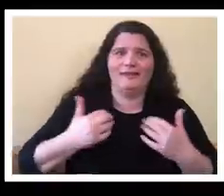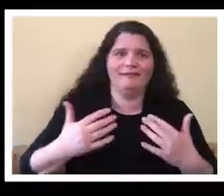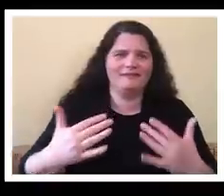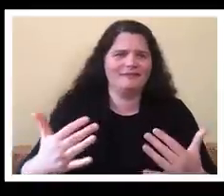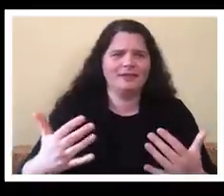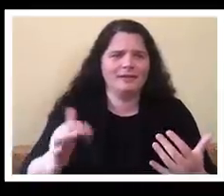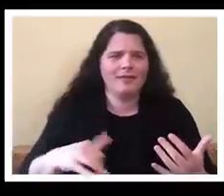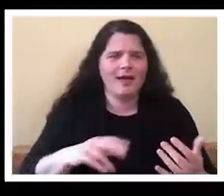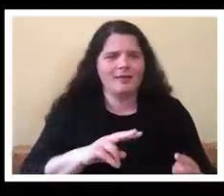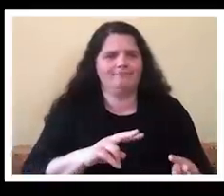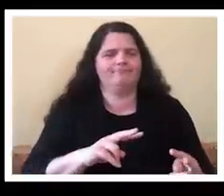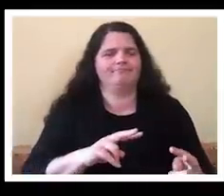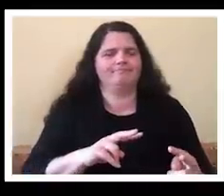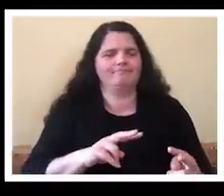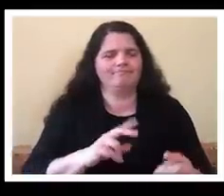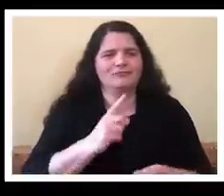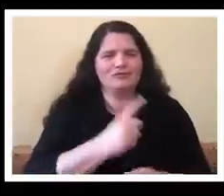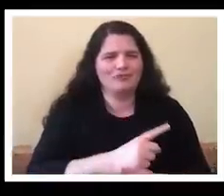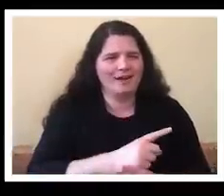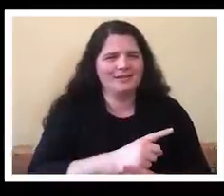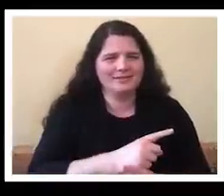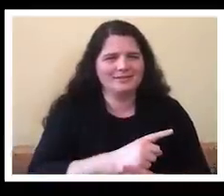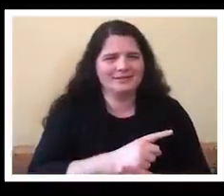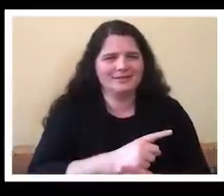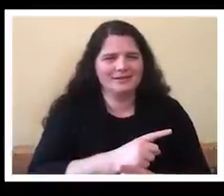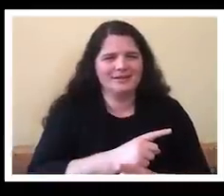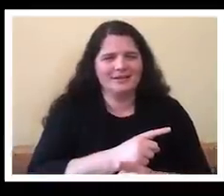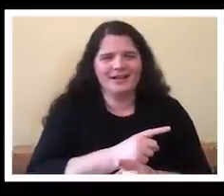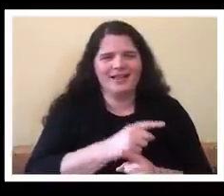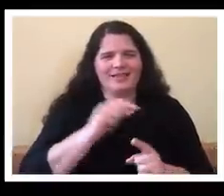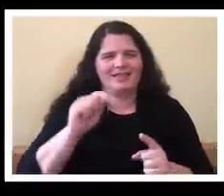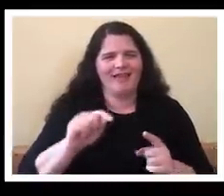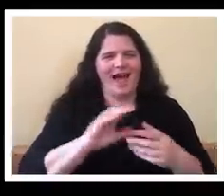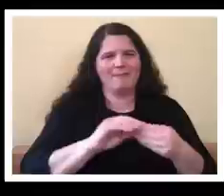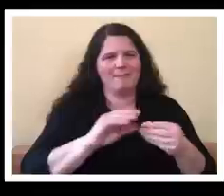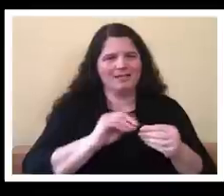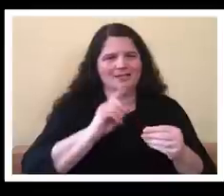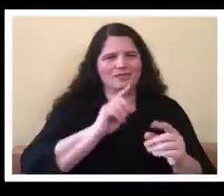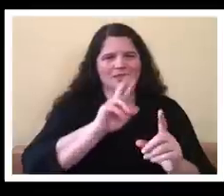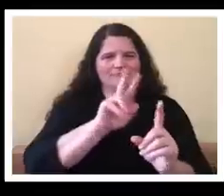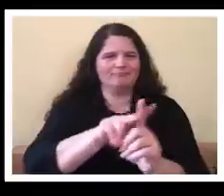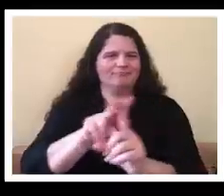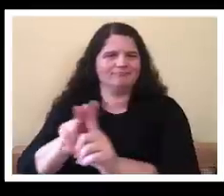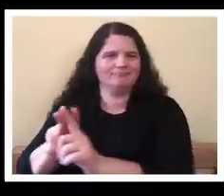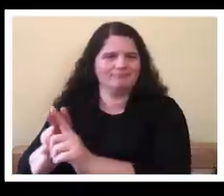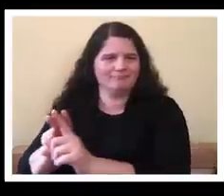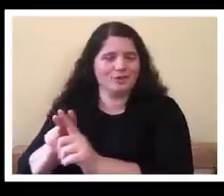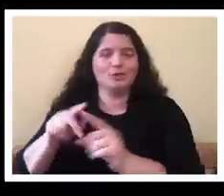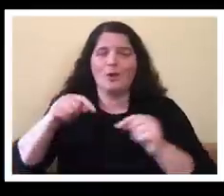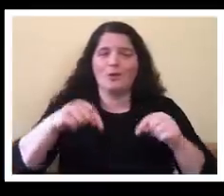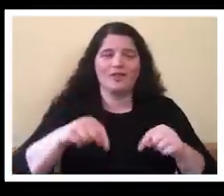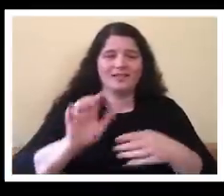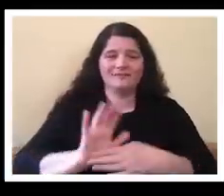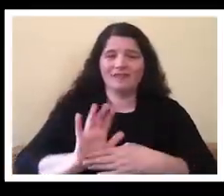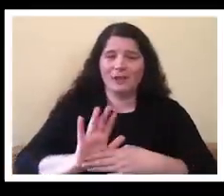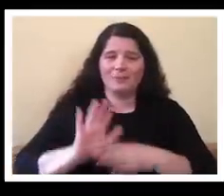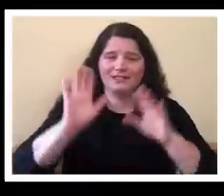in that sense, this has been a great gift for the disability community and the disability movement, but